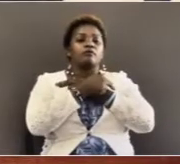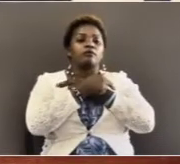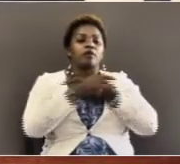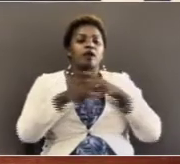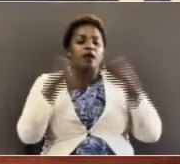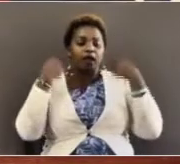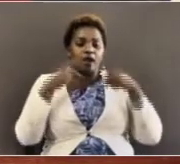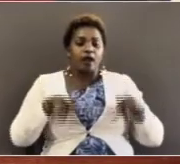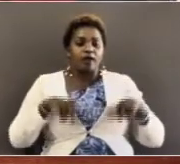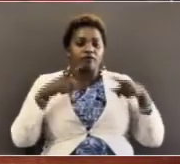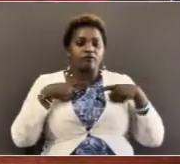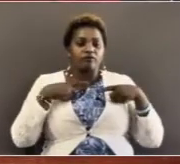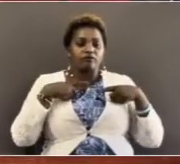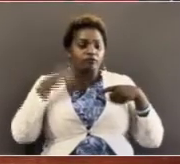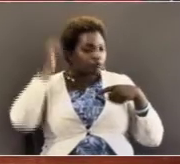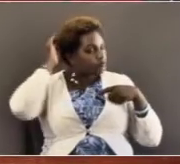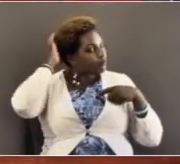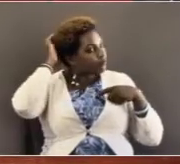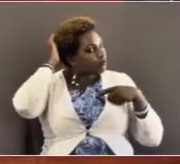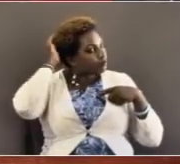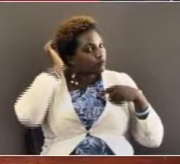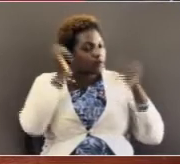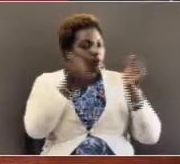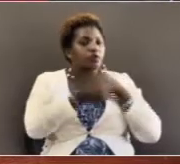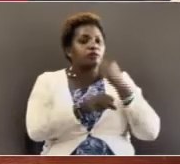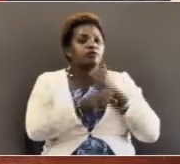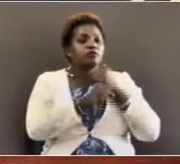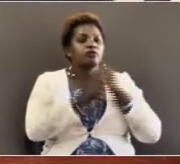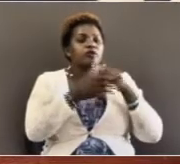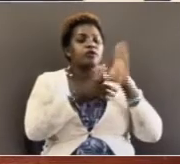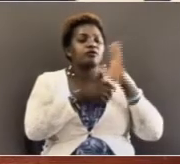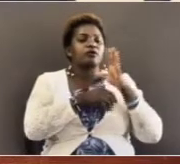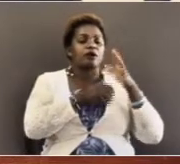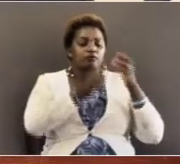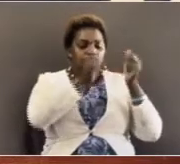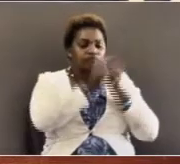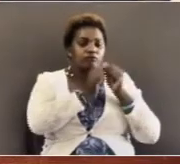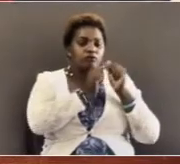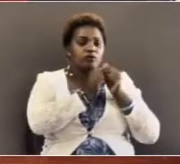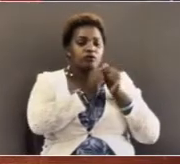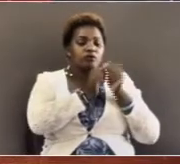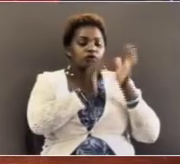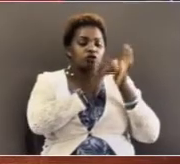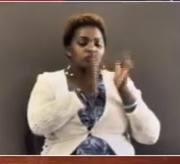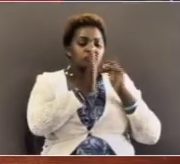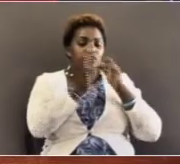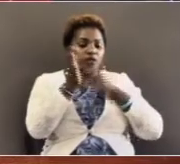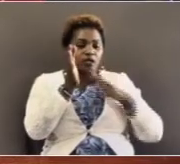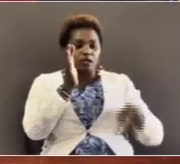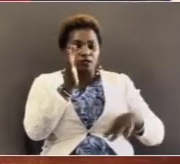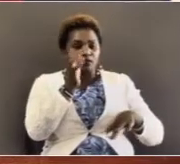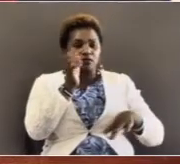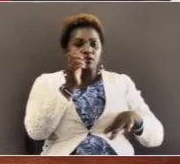life we cannot do without a companion Jesus Christ